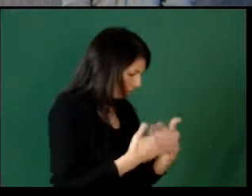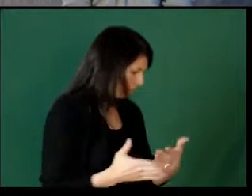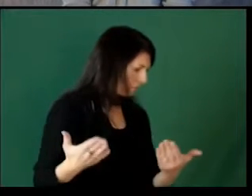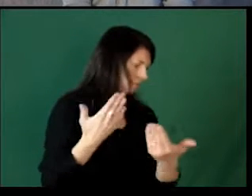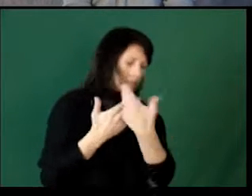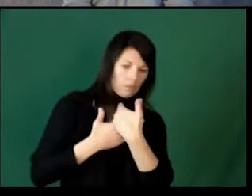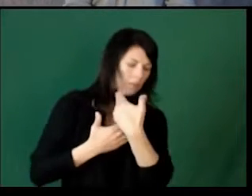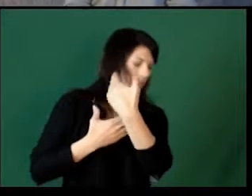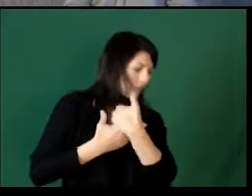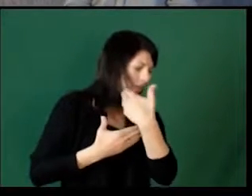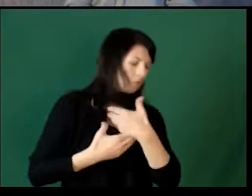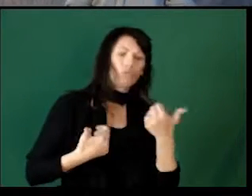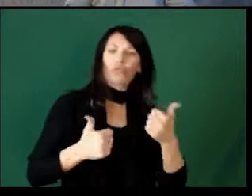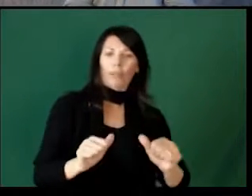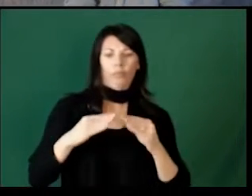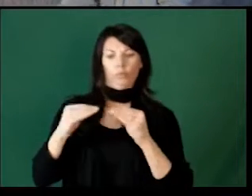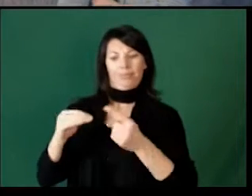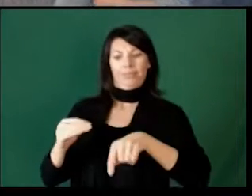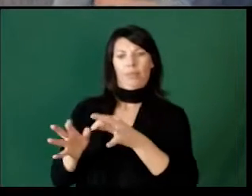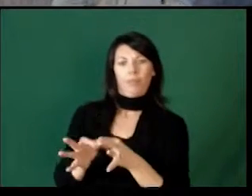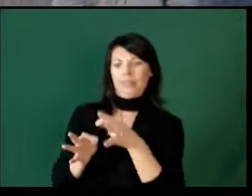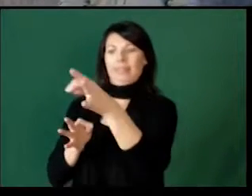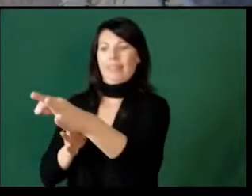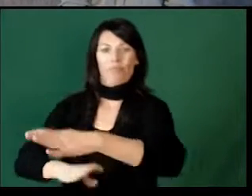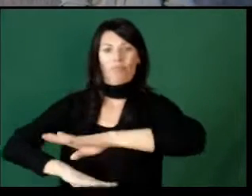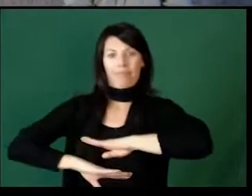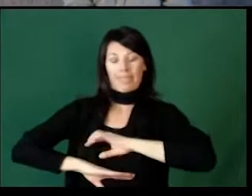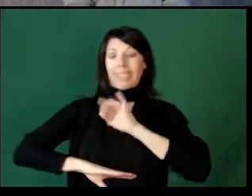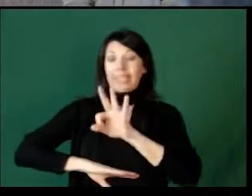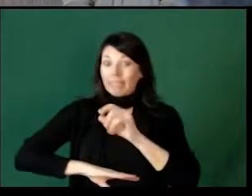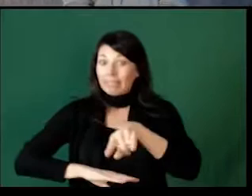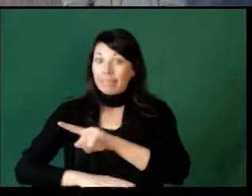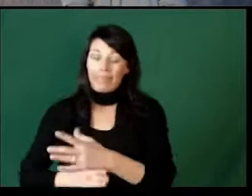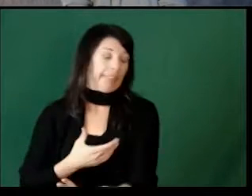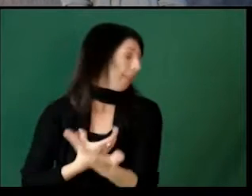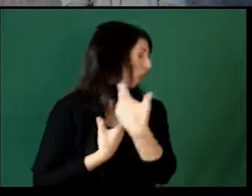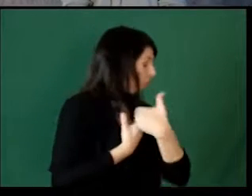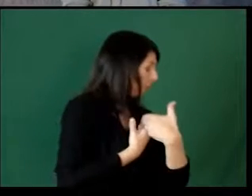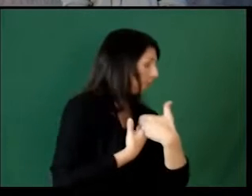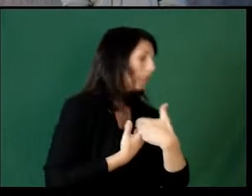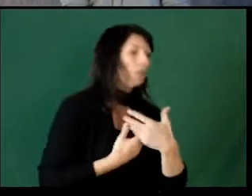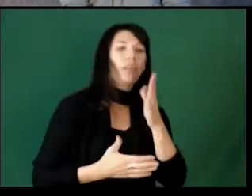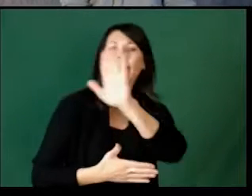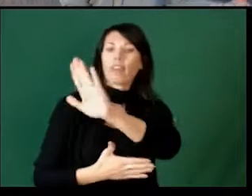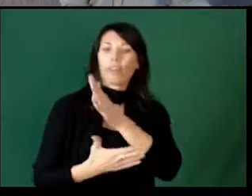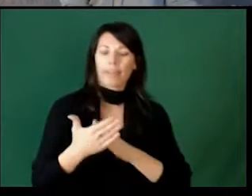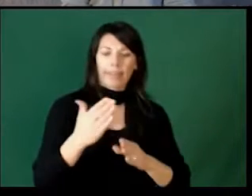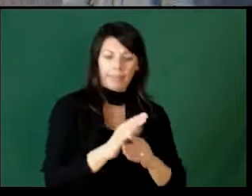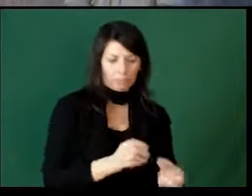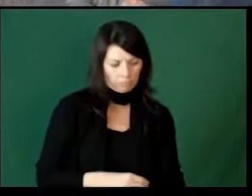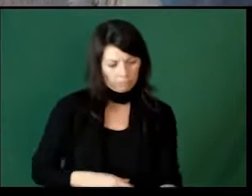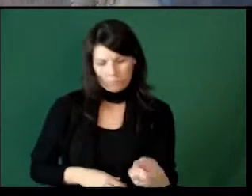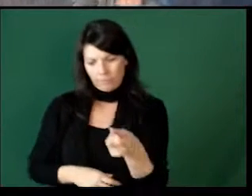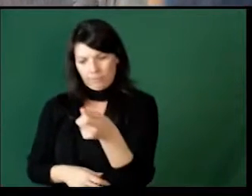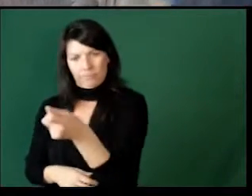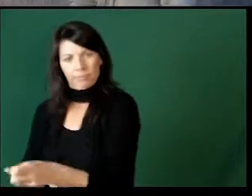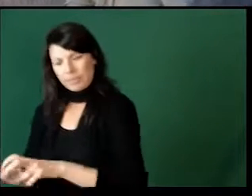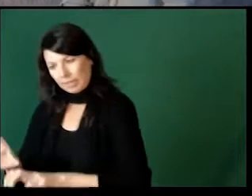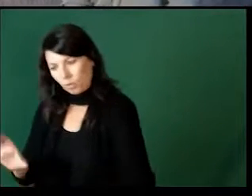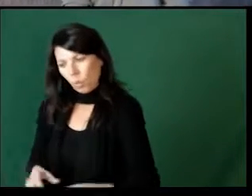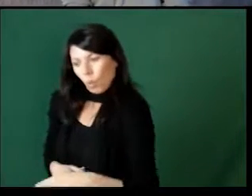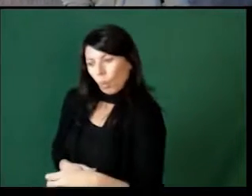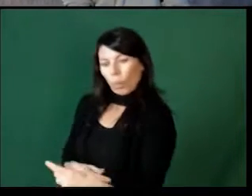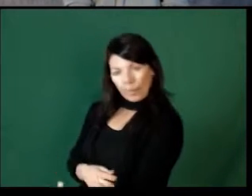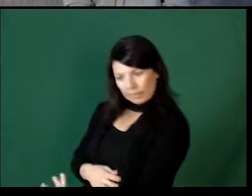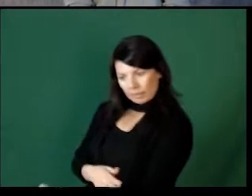want your attention and you're working on teaching them that delayed gratification, when they interrupt you, you could simply take their hand, set them